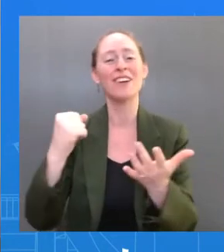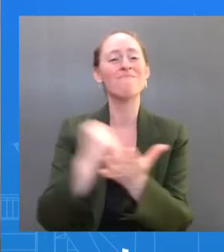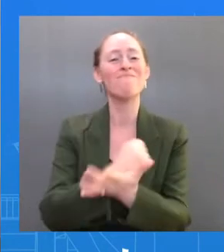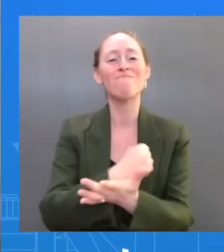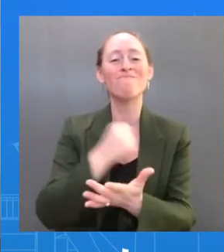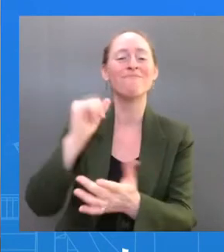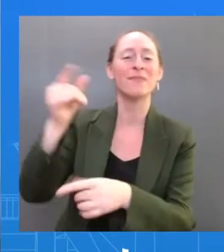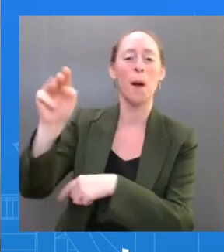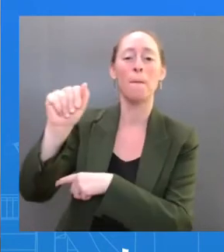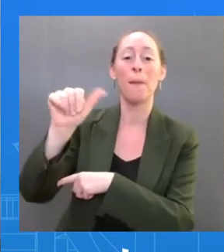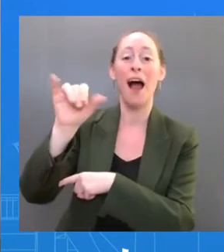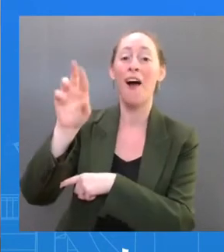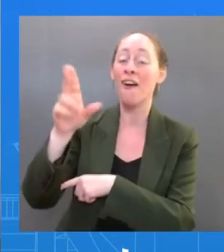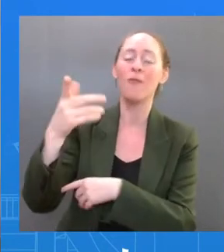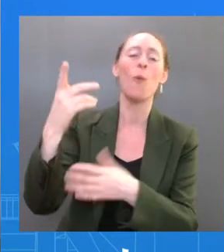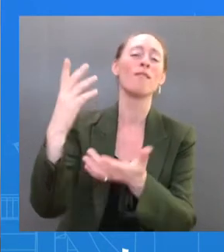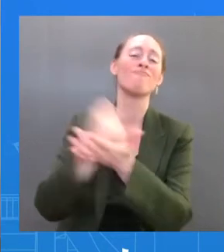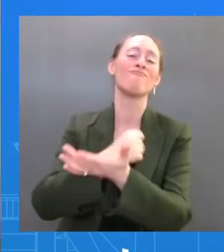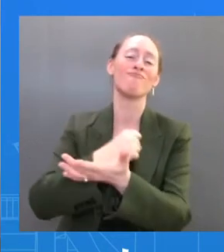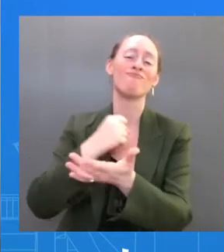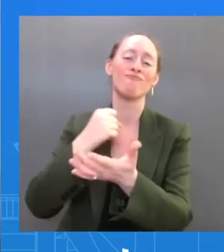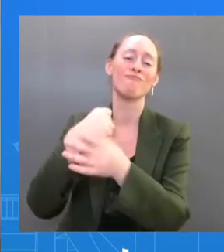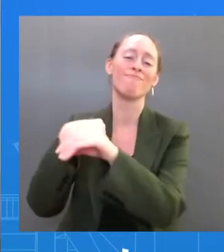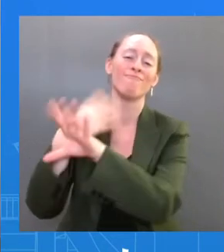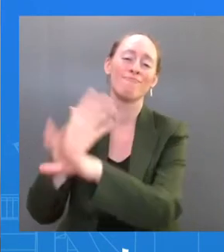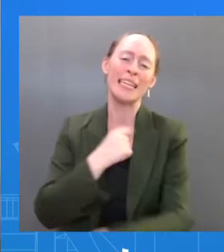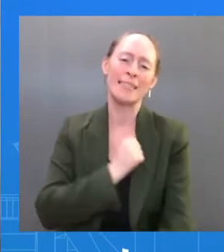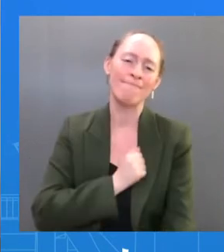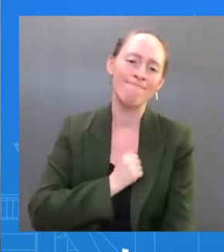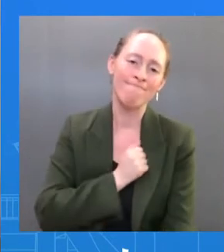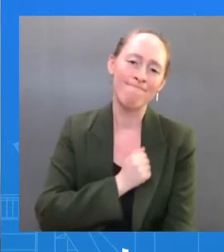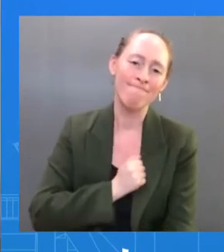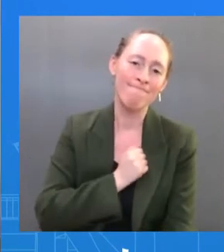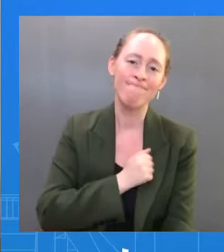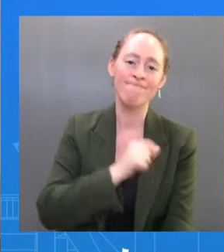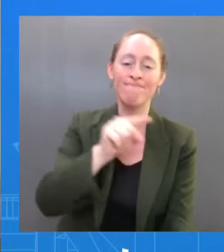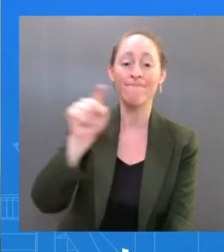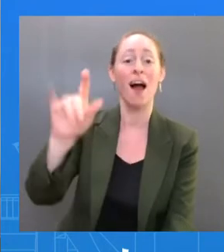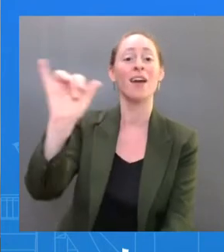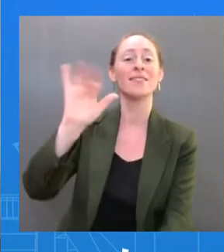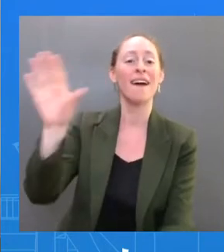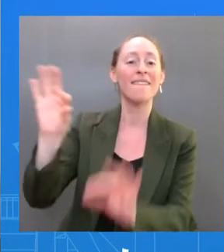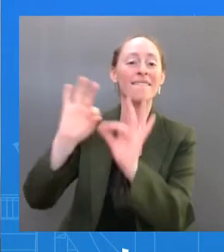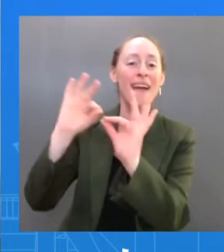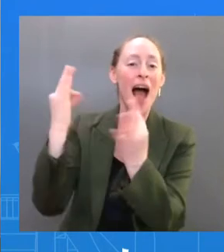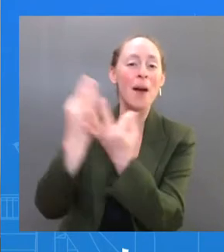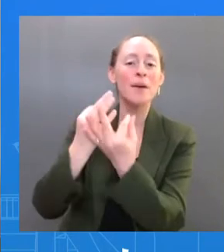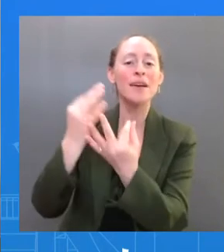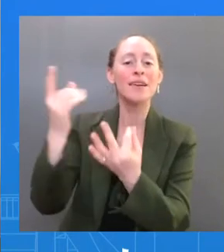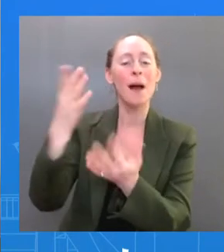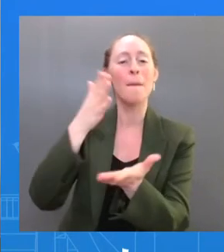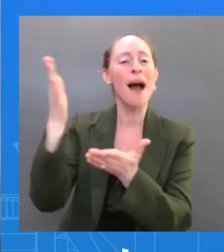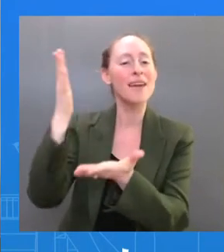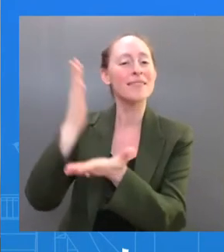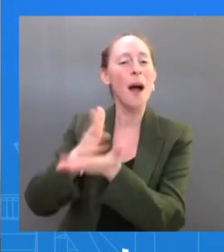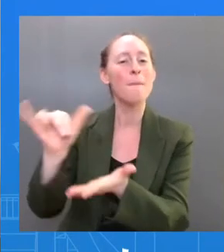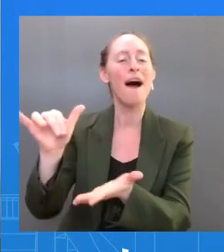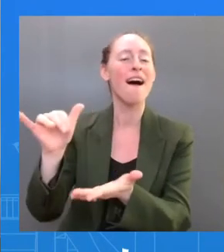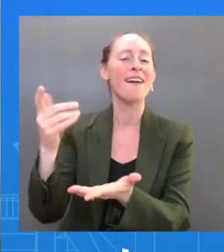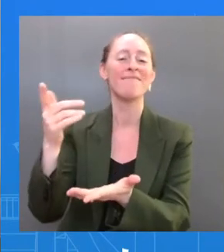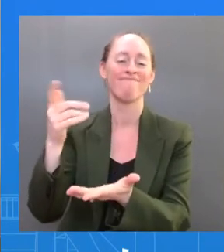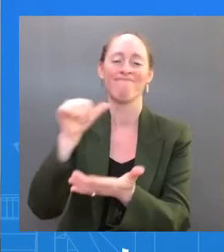to attend today's event in Pennsylvania. And he spoke with Ambassador Gidenstine and Cornyn.